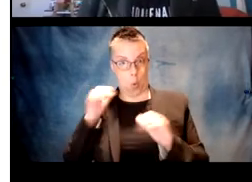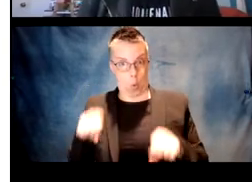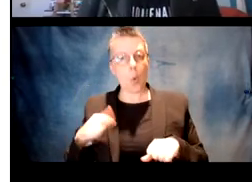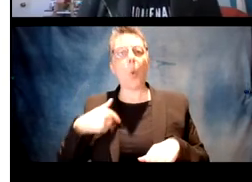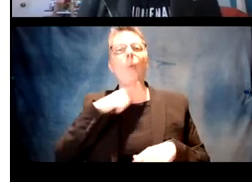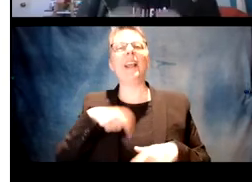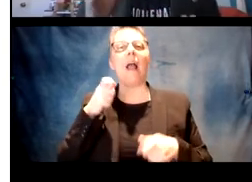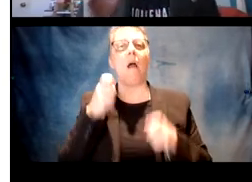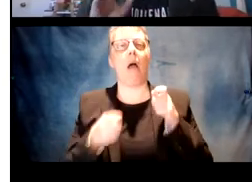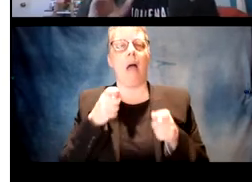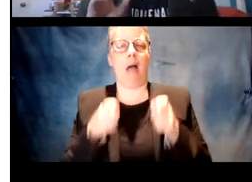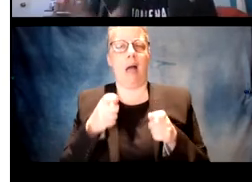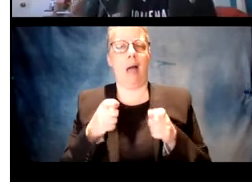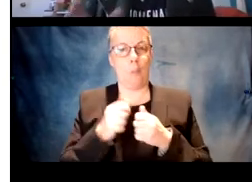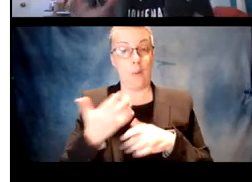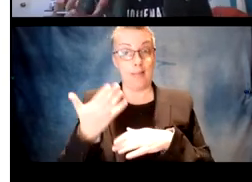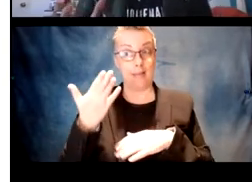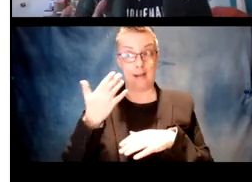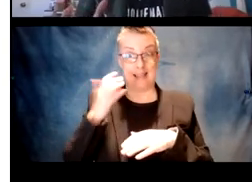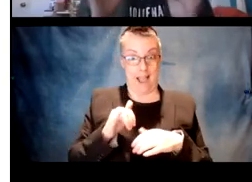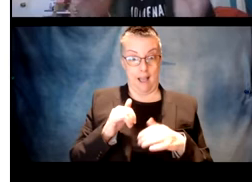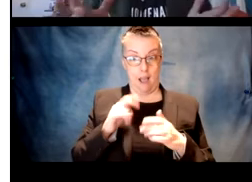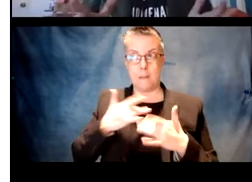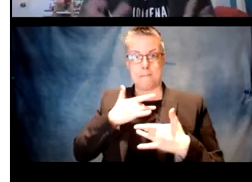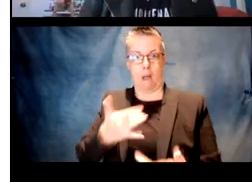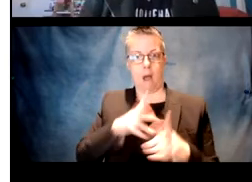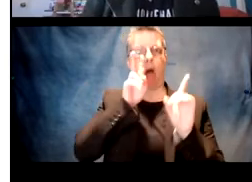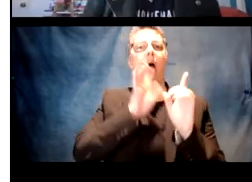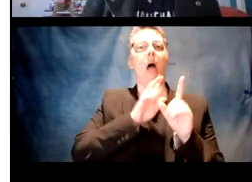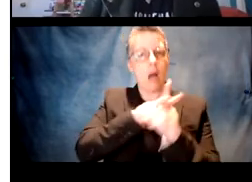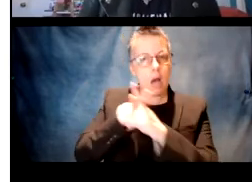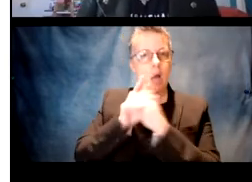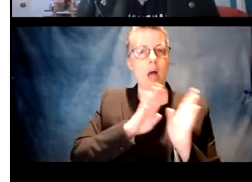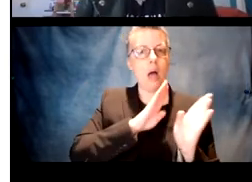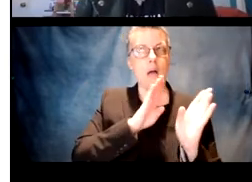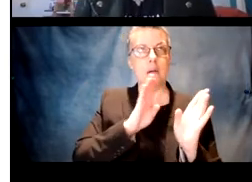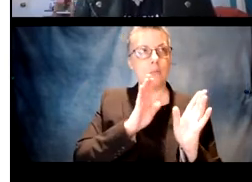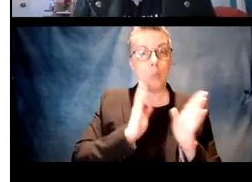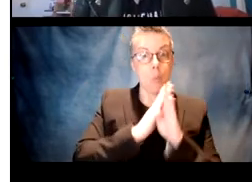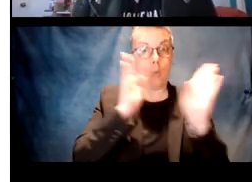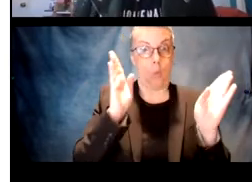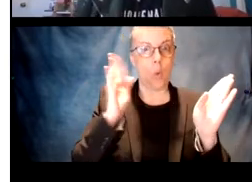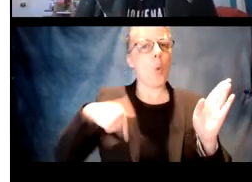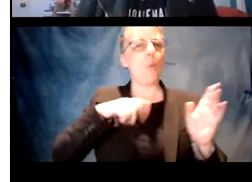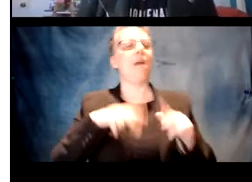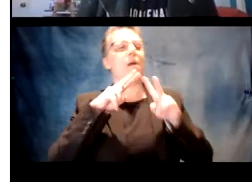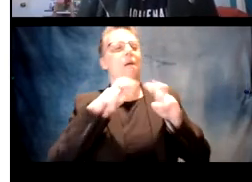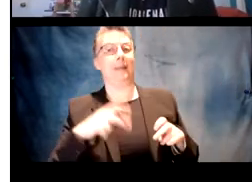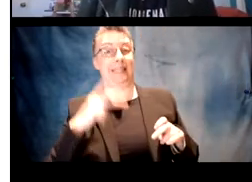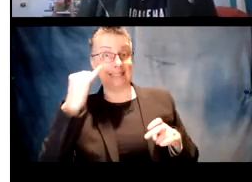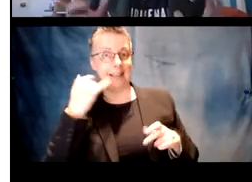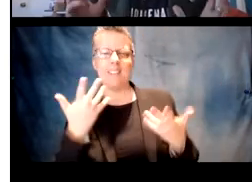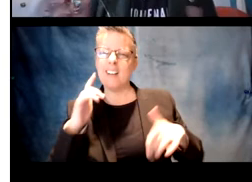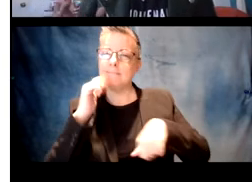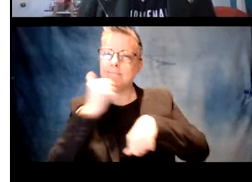And we can then use or manipulate the English past tense over regularizations to probe